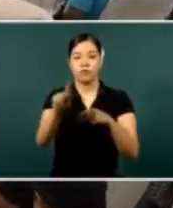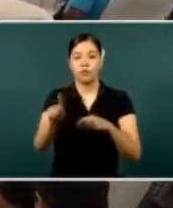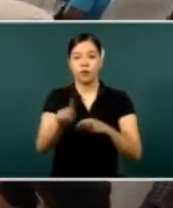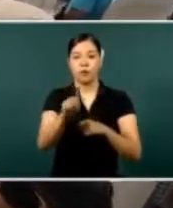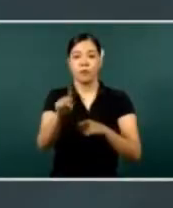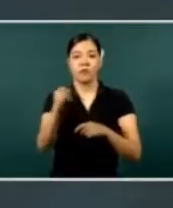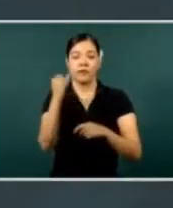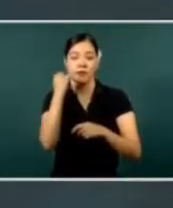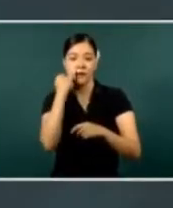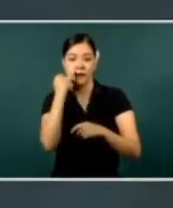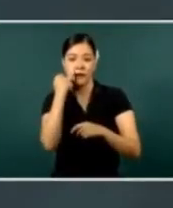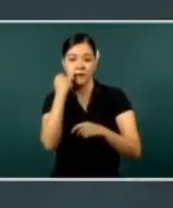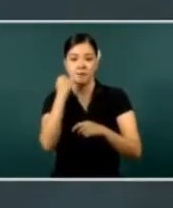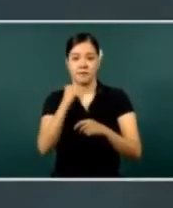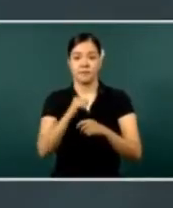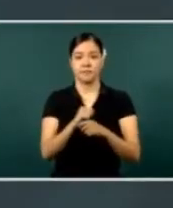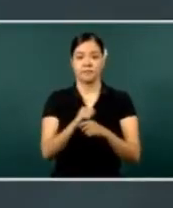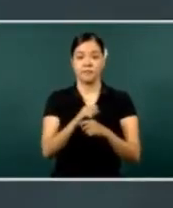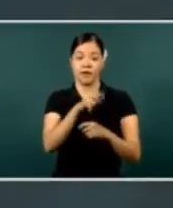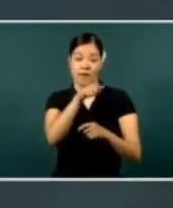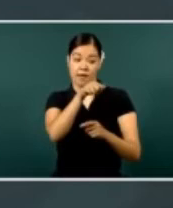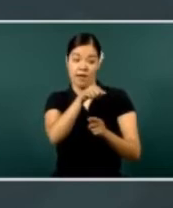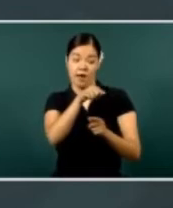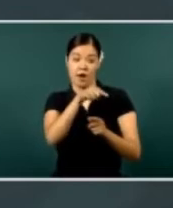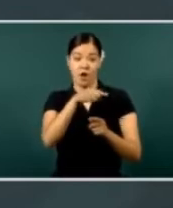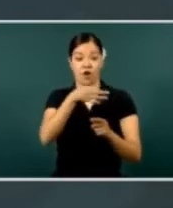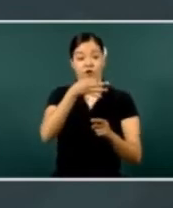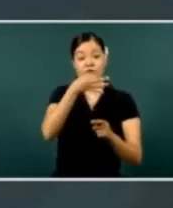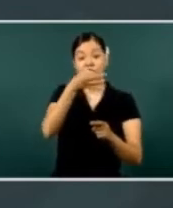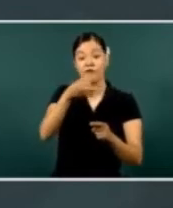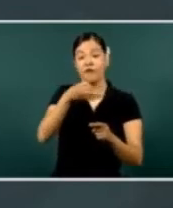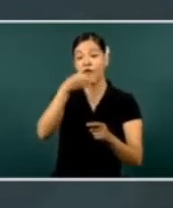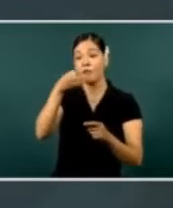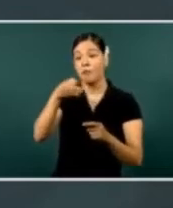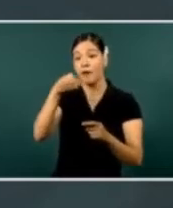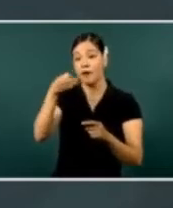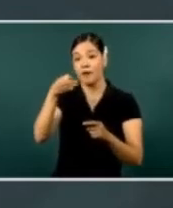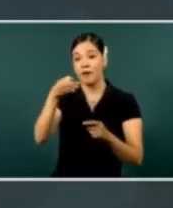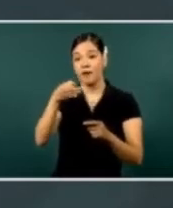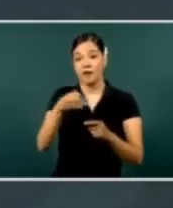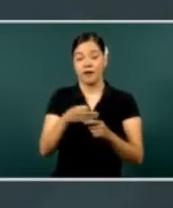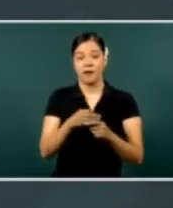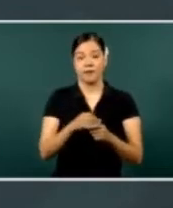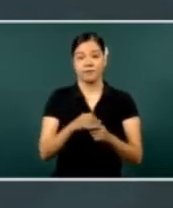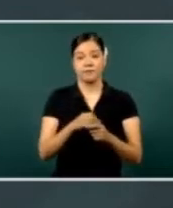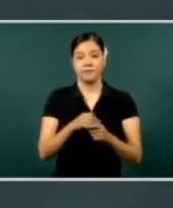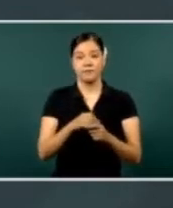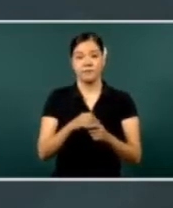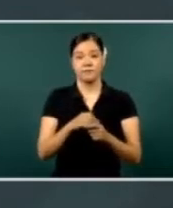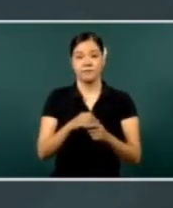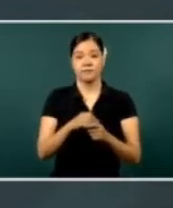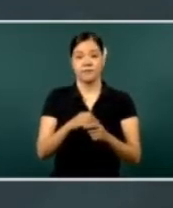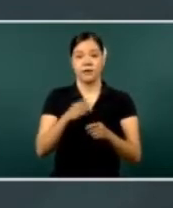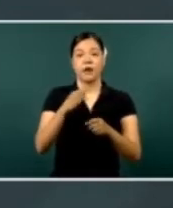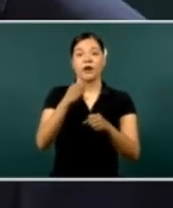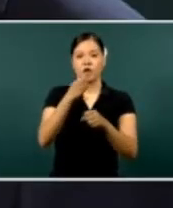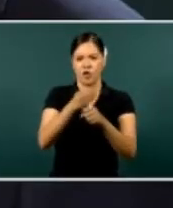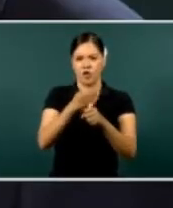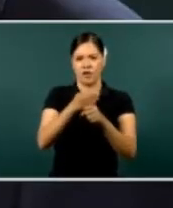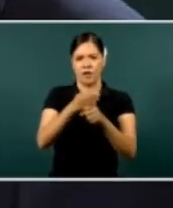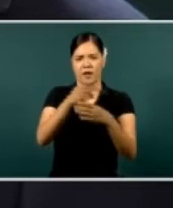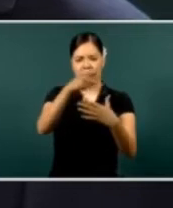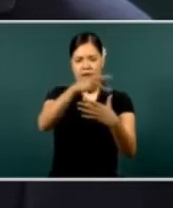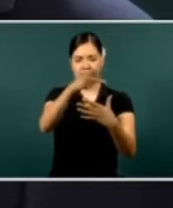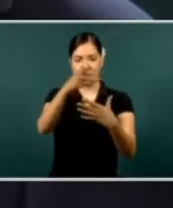Indigenous and African-American People in the Mexican government. So the agenda